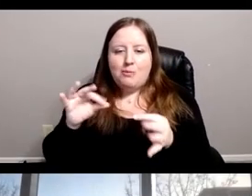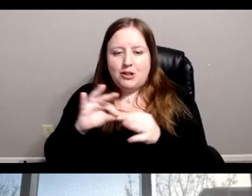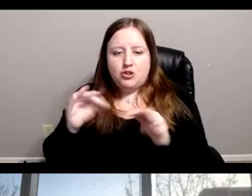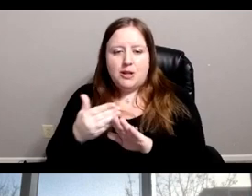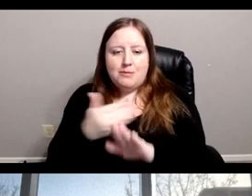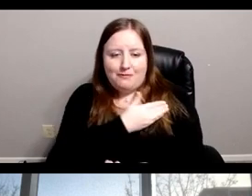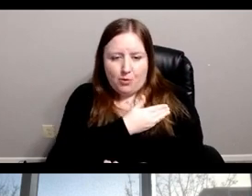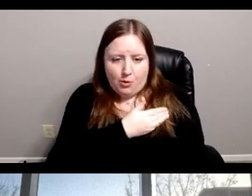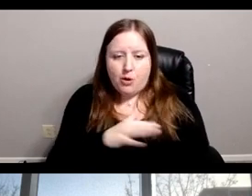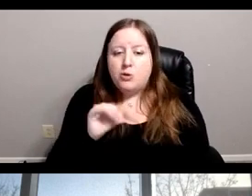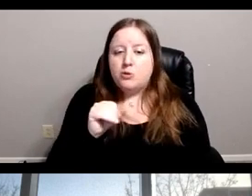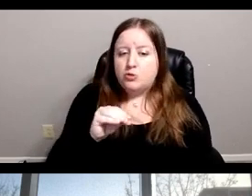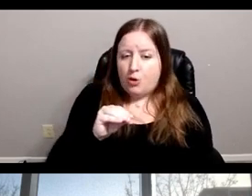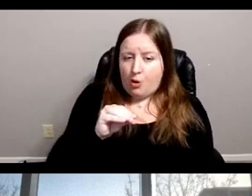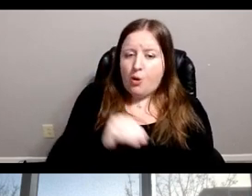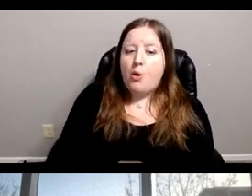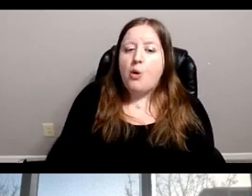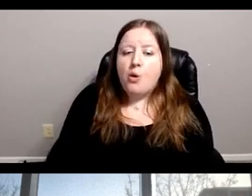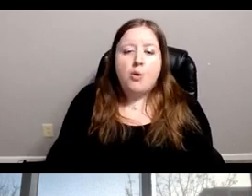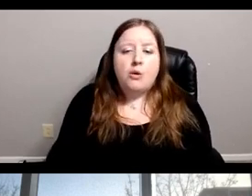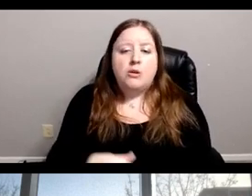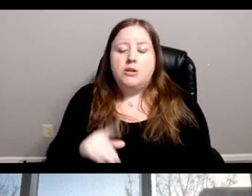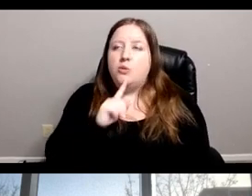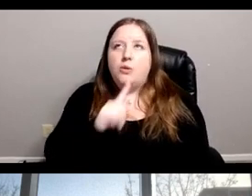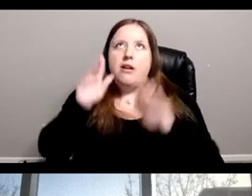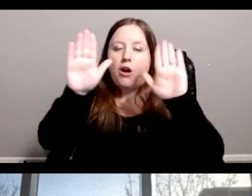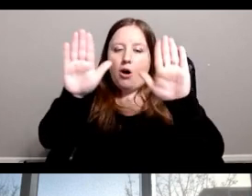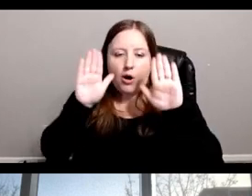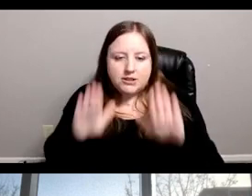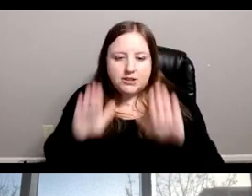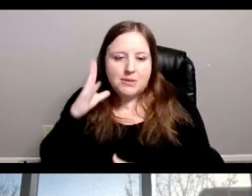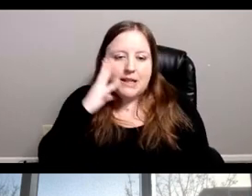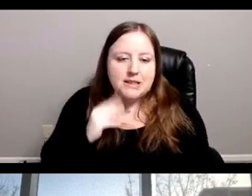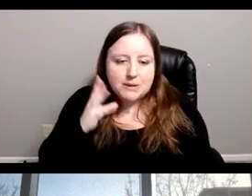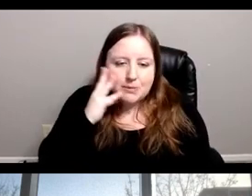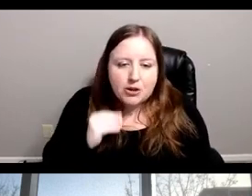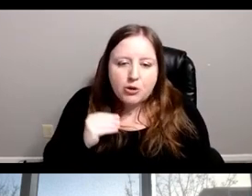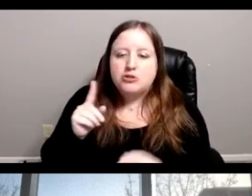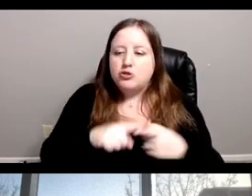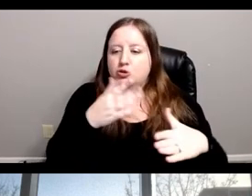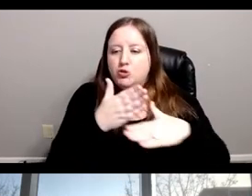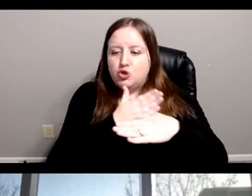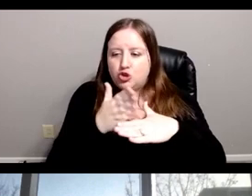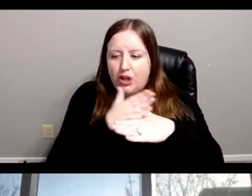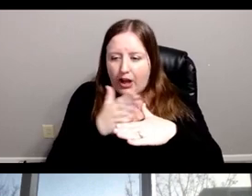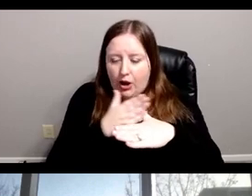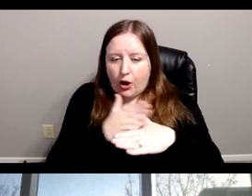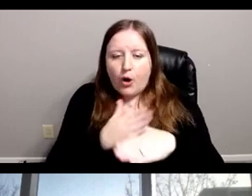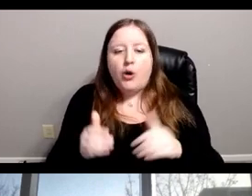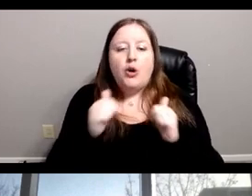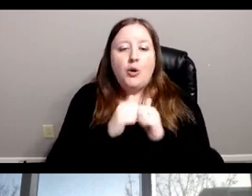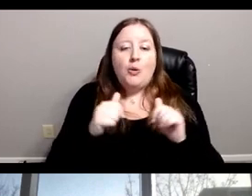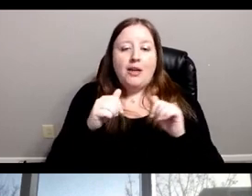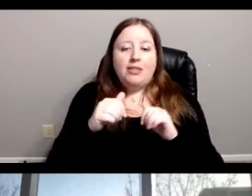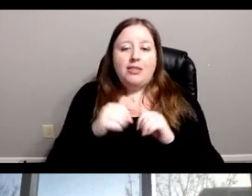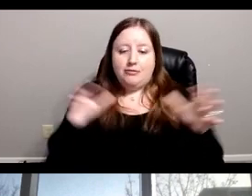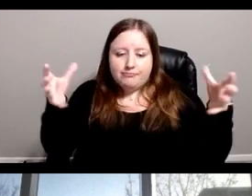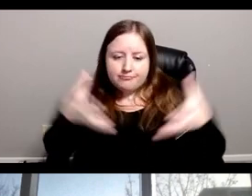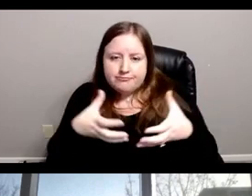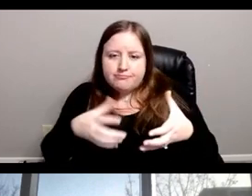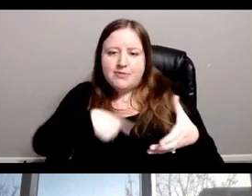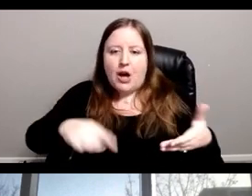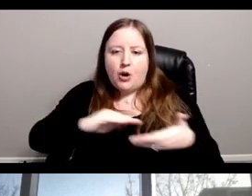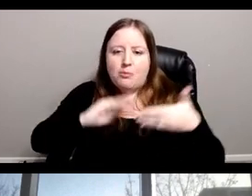really an awesome experience to be able to share with the family that is our